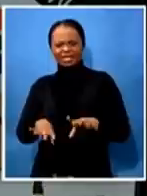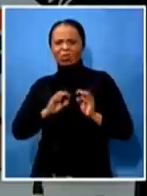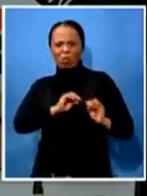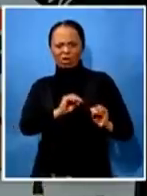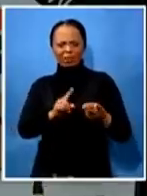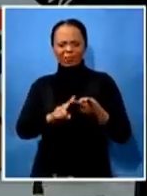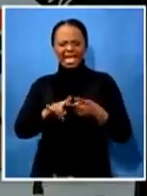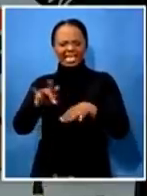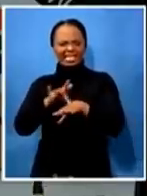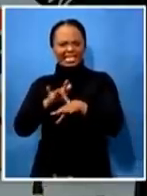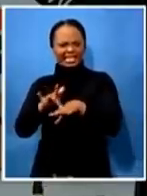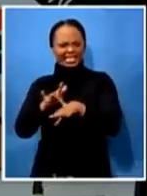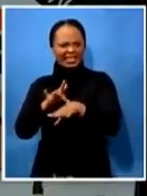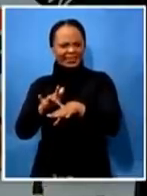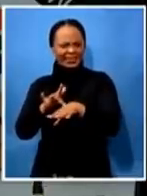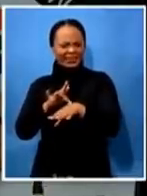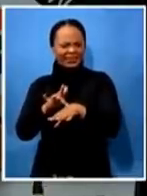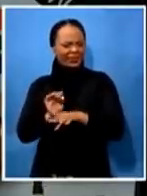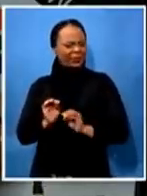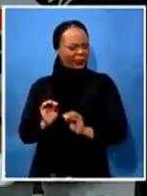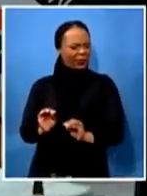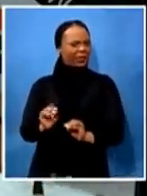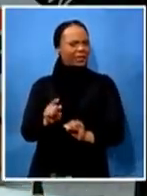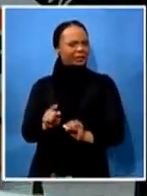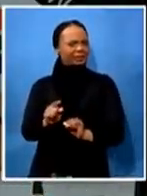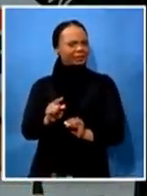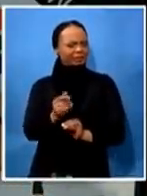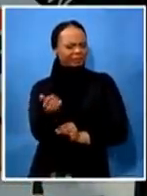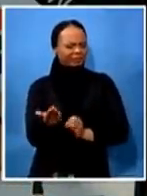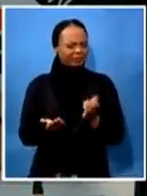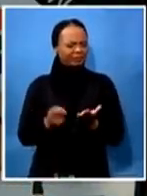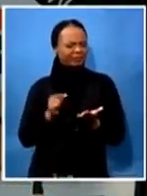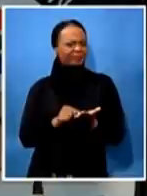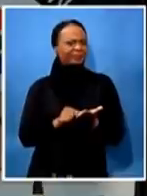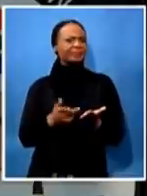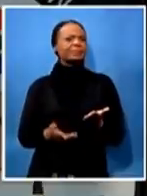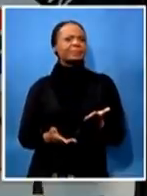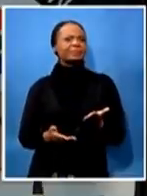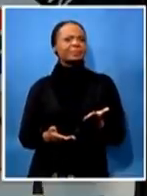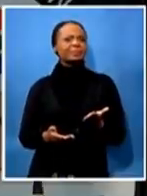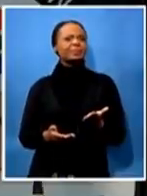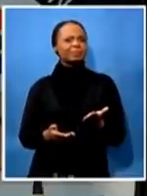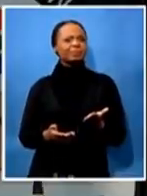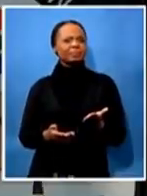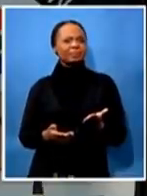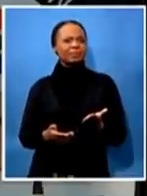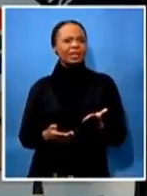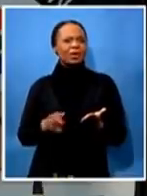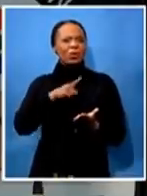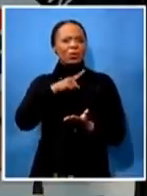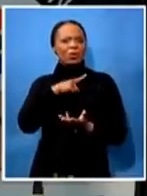of excessive desperation for the reasons that are better known by mr agrizi to discredit me